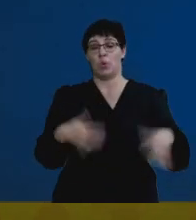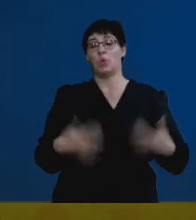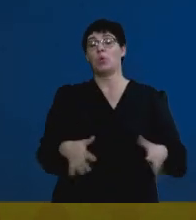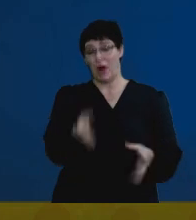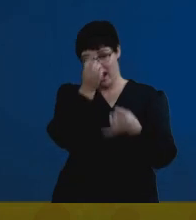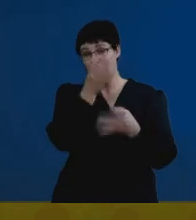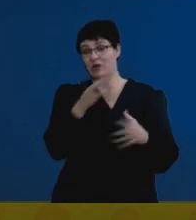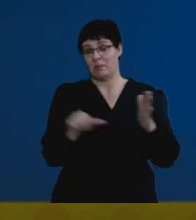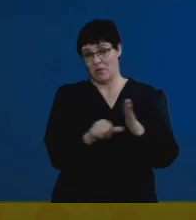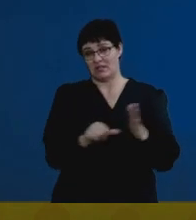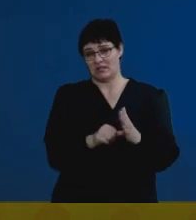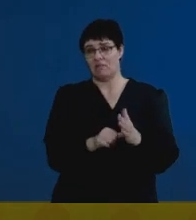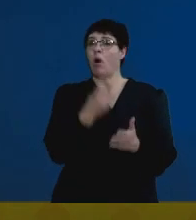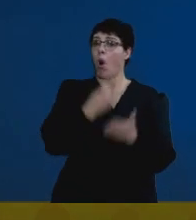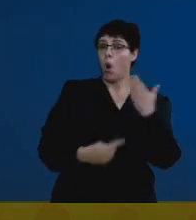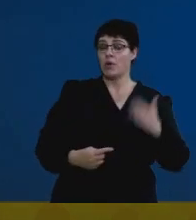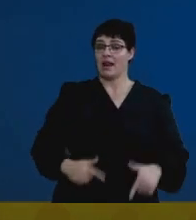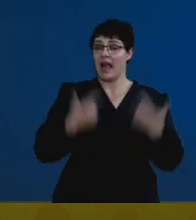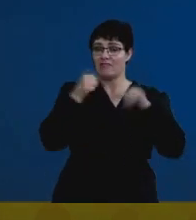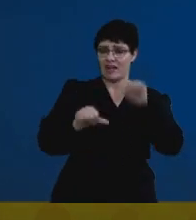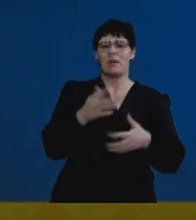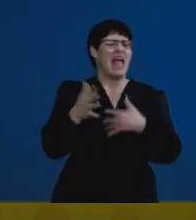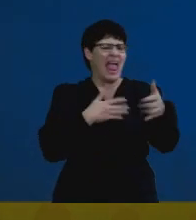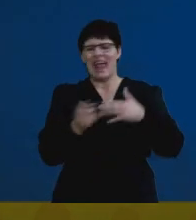for just not life sciences, but any exam.